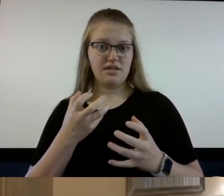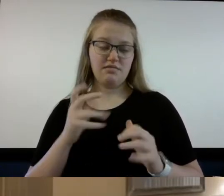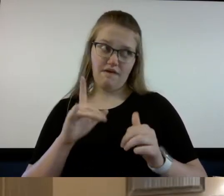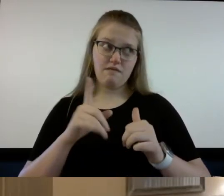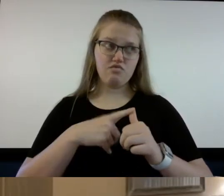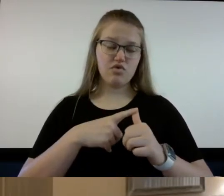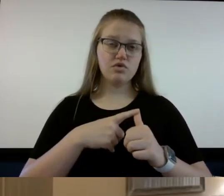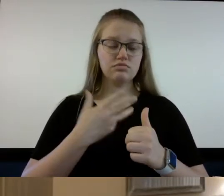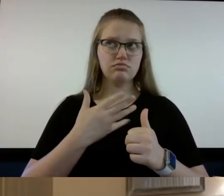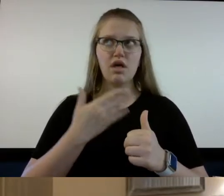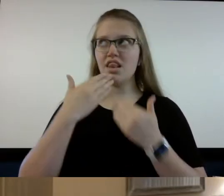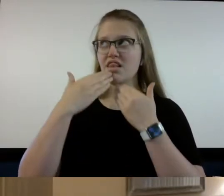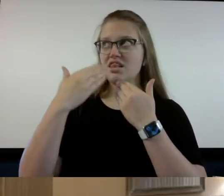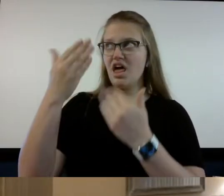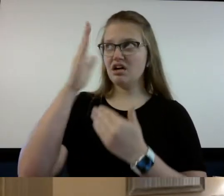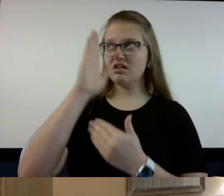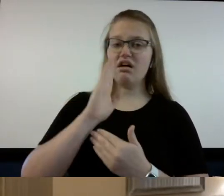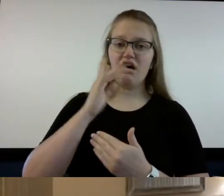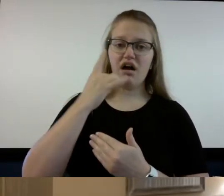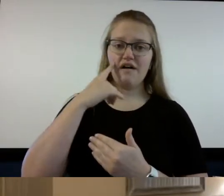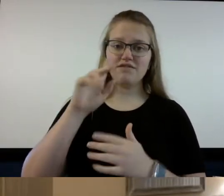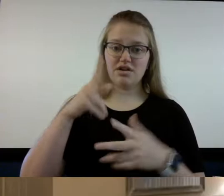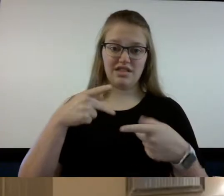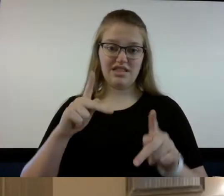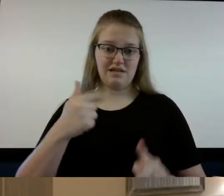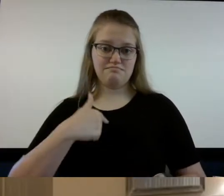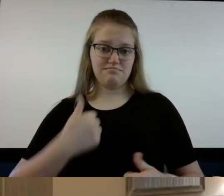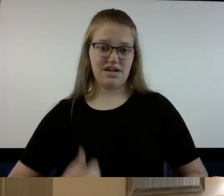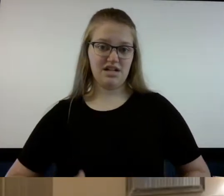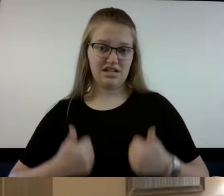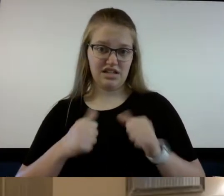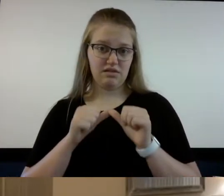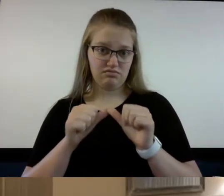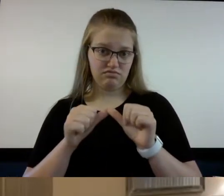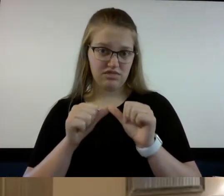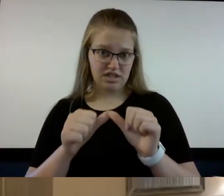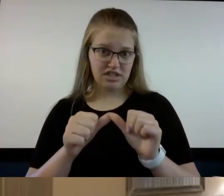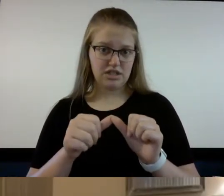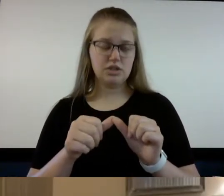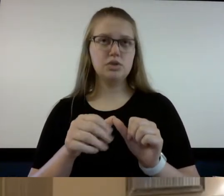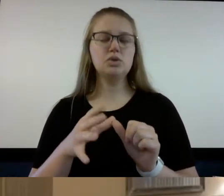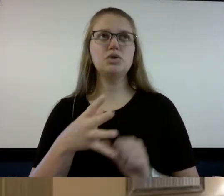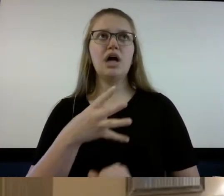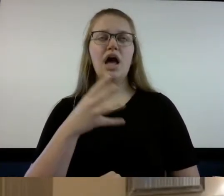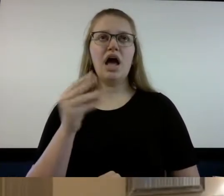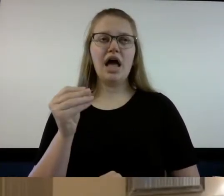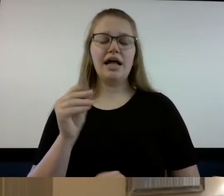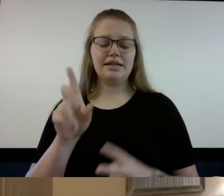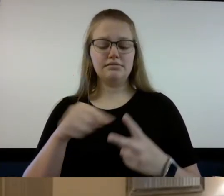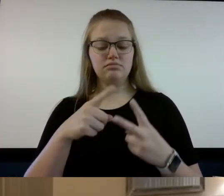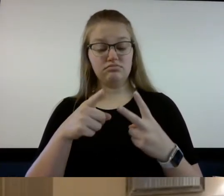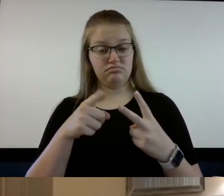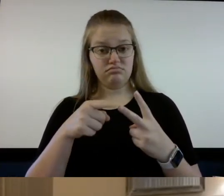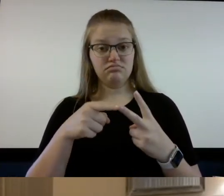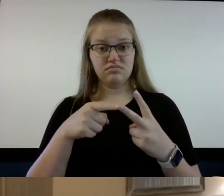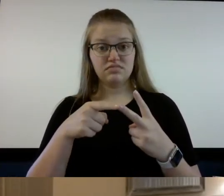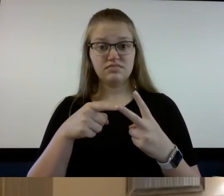thank God for sparing my life and second thing is